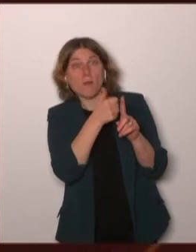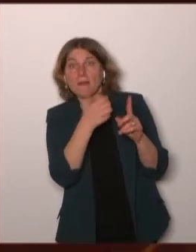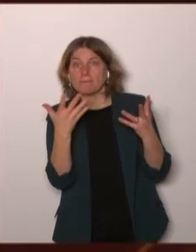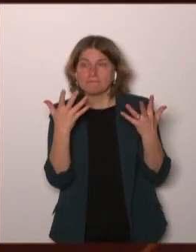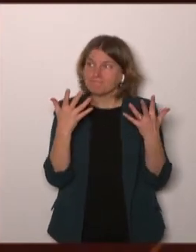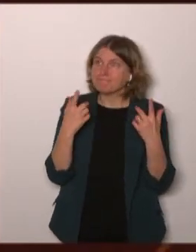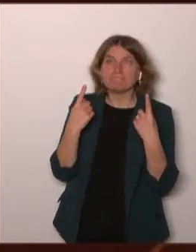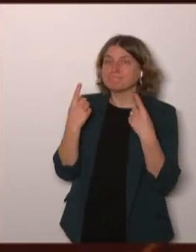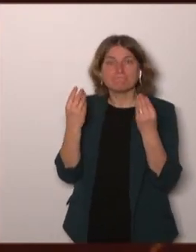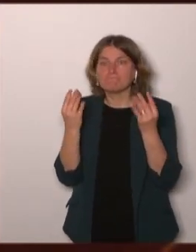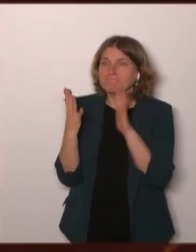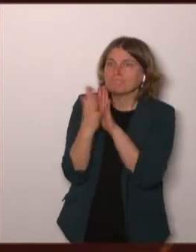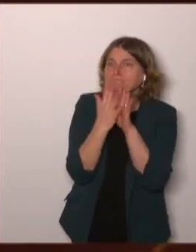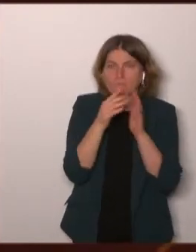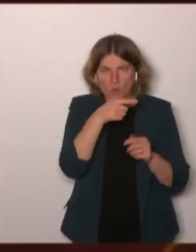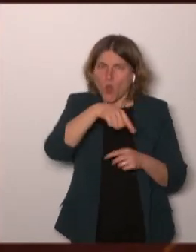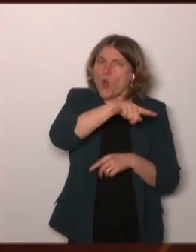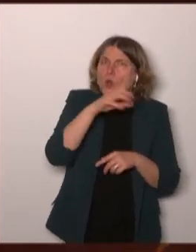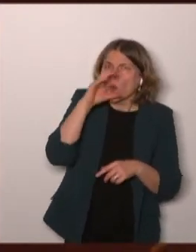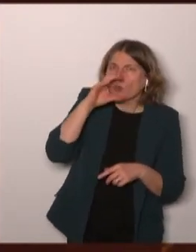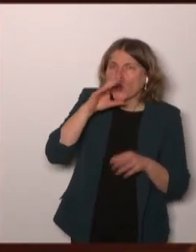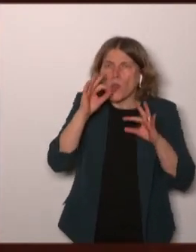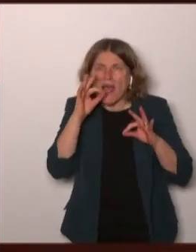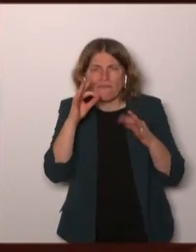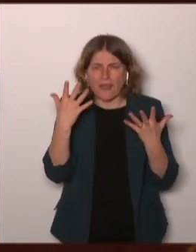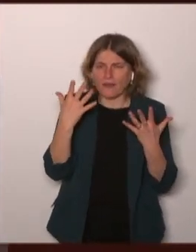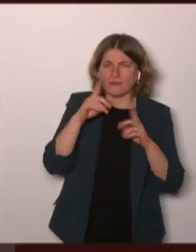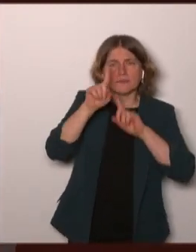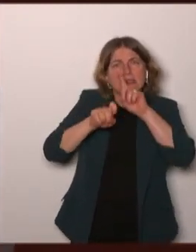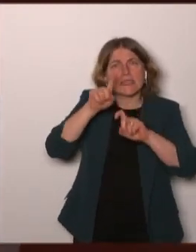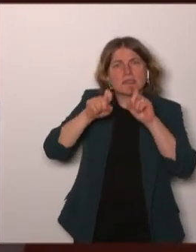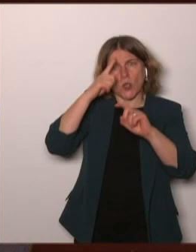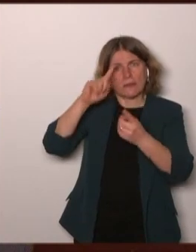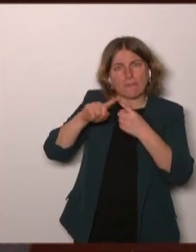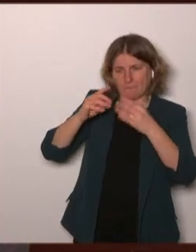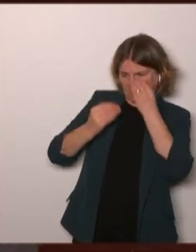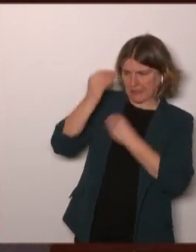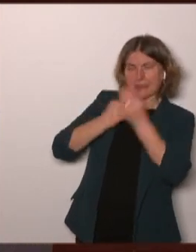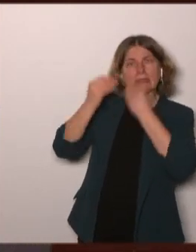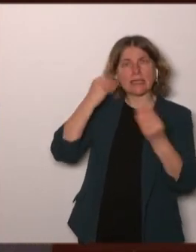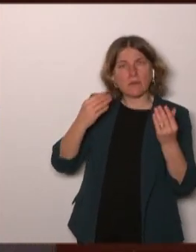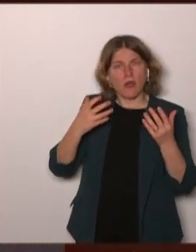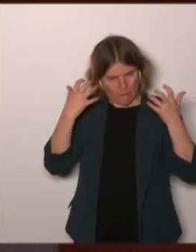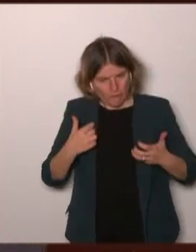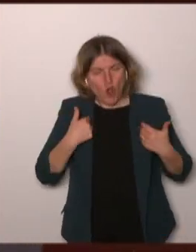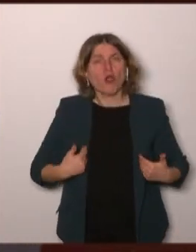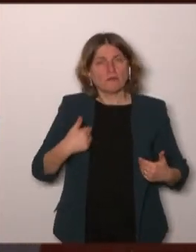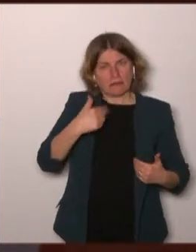they want to have an integration of the quality of life issues and that as more